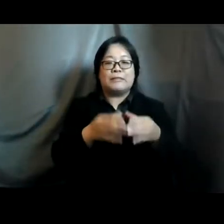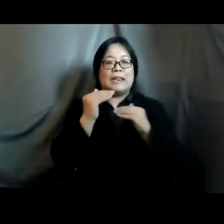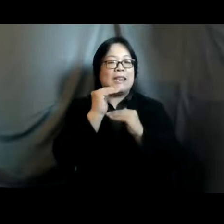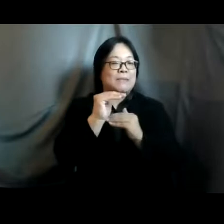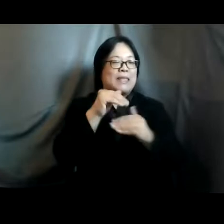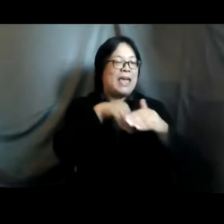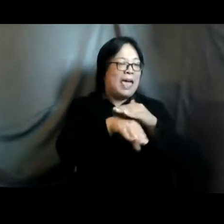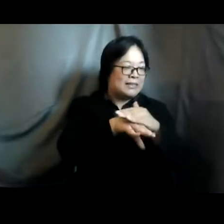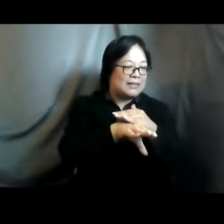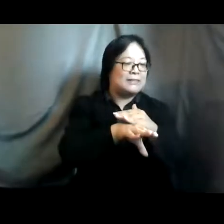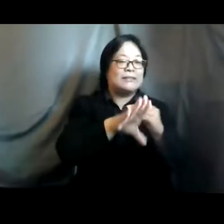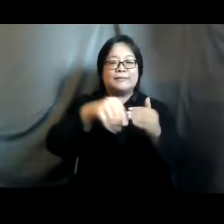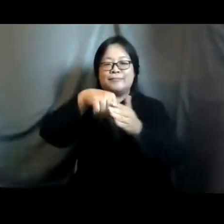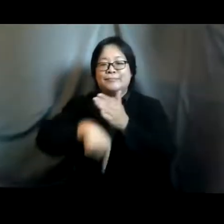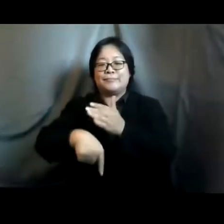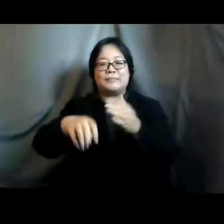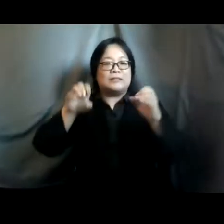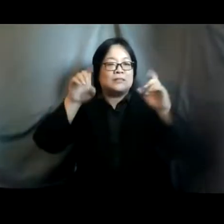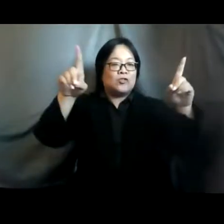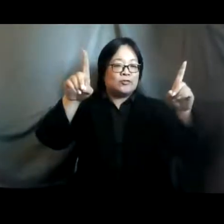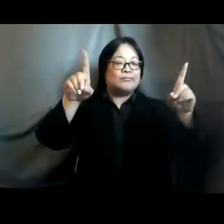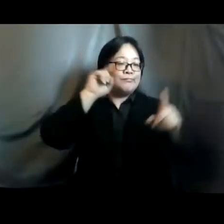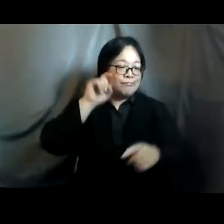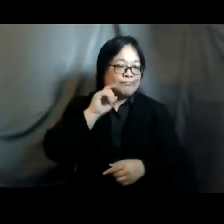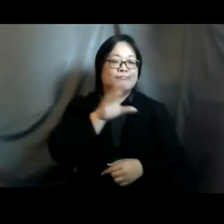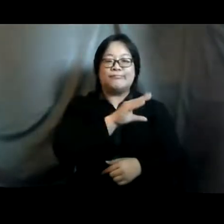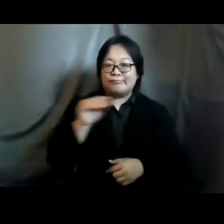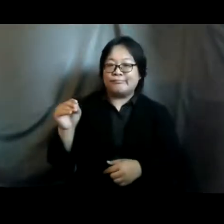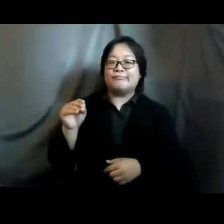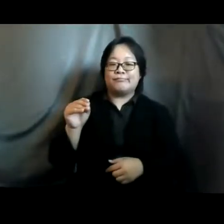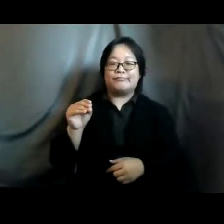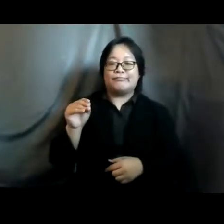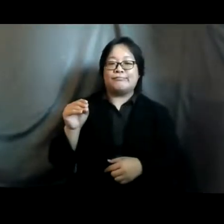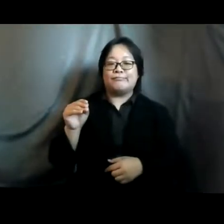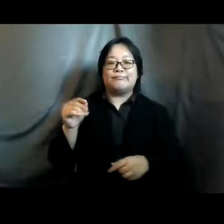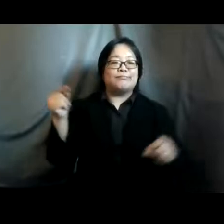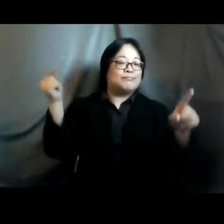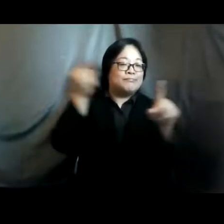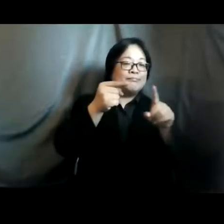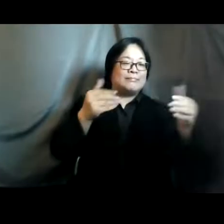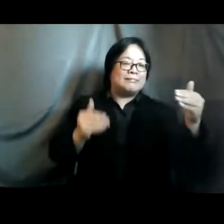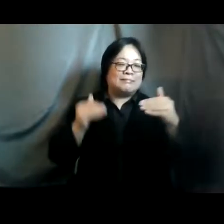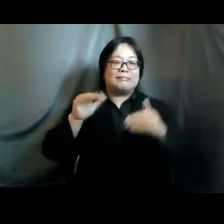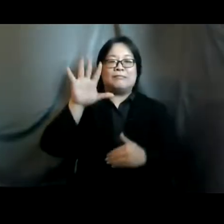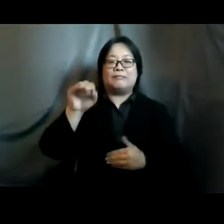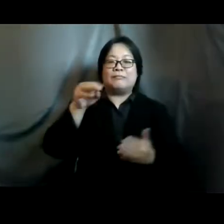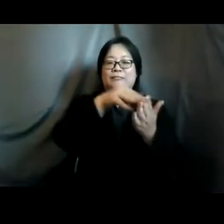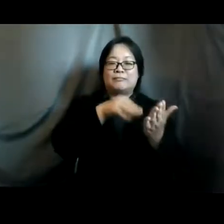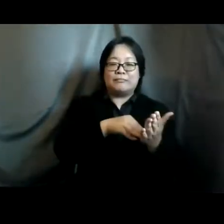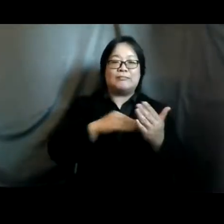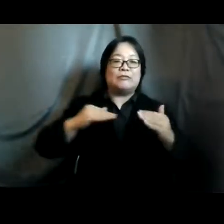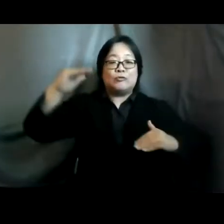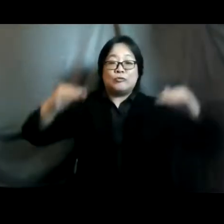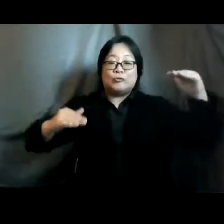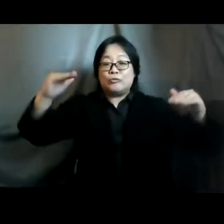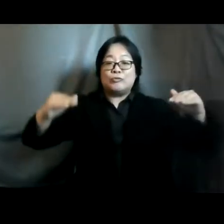comprehensive sexuality education as um by setting the goal reaching 50 million more adolescents and youth by